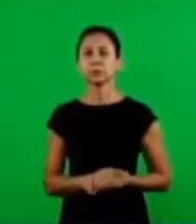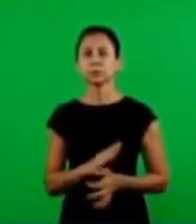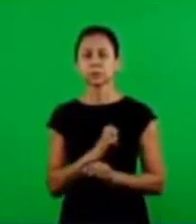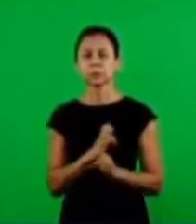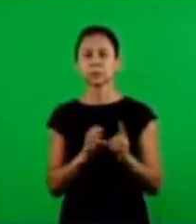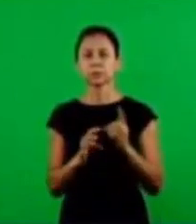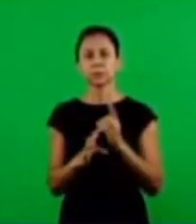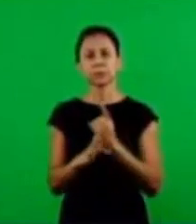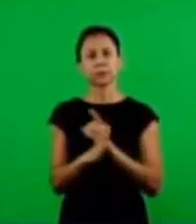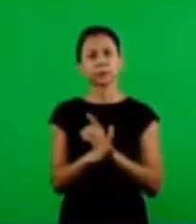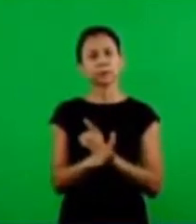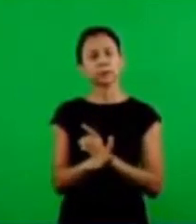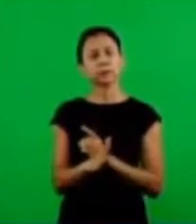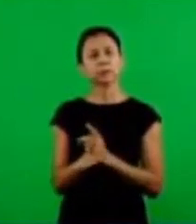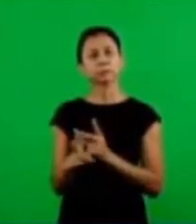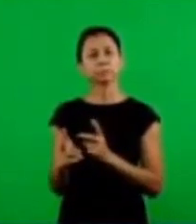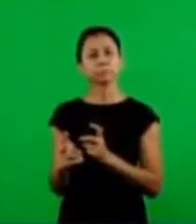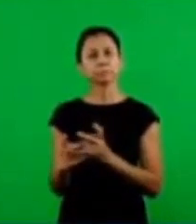Sunday school